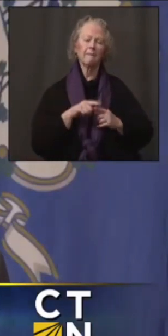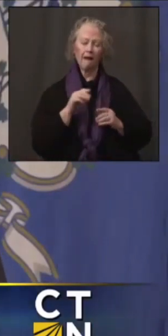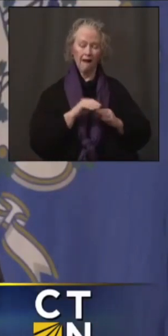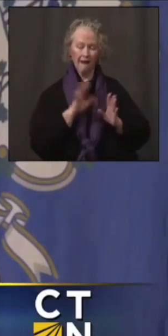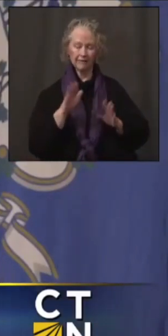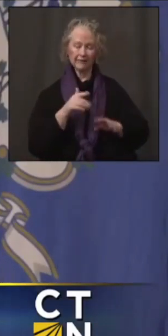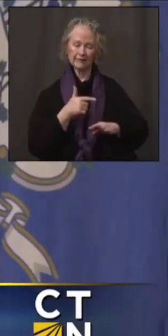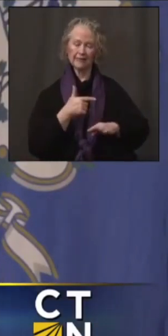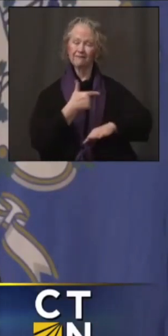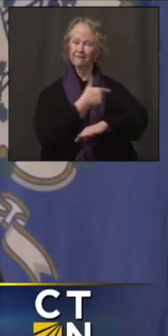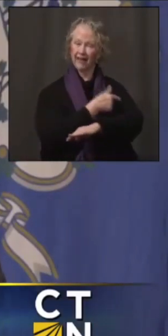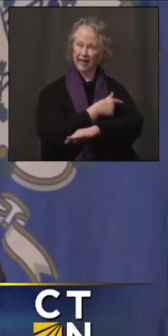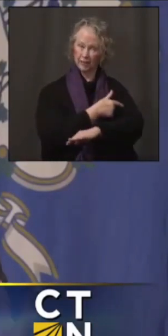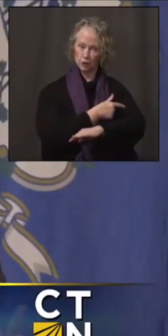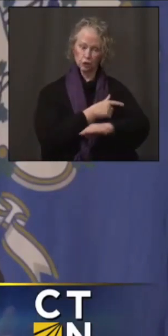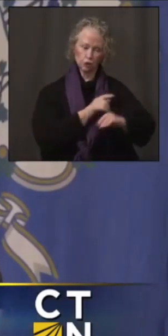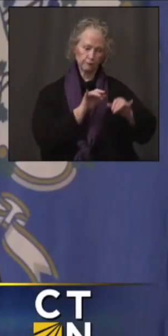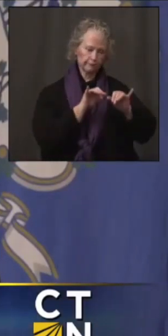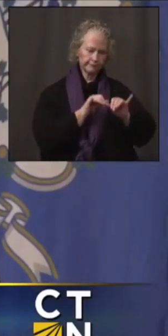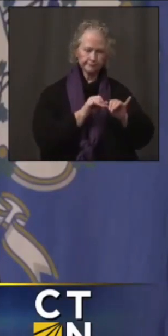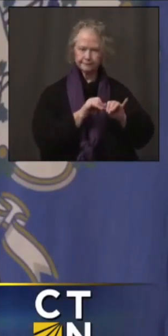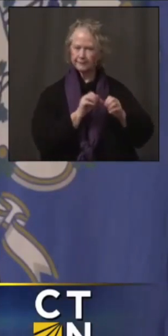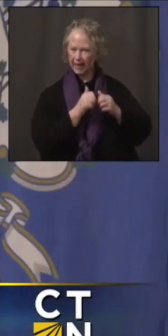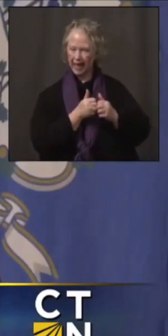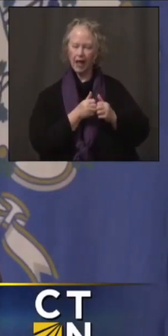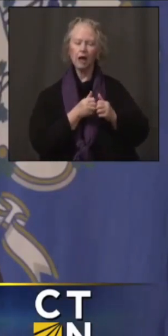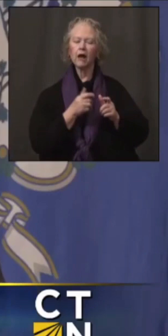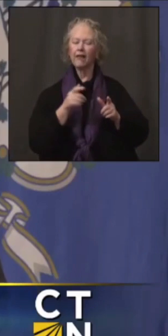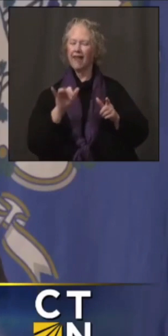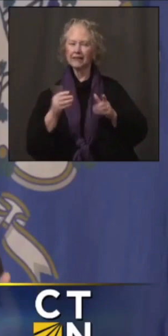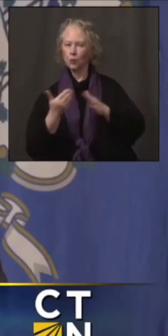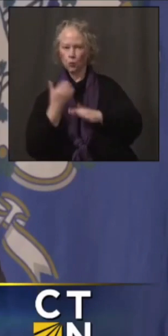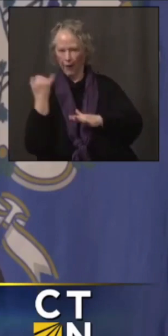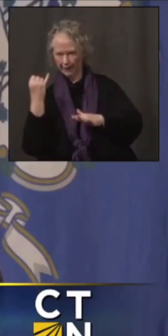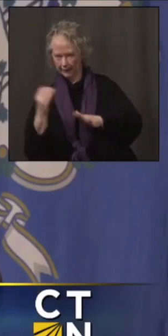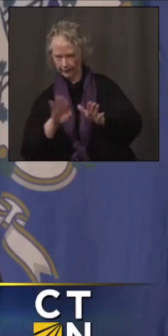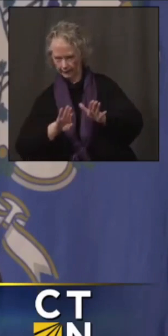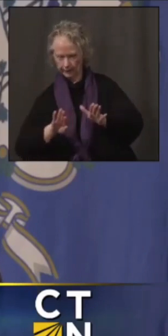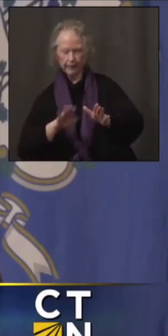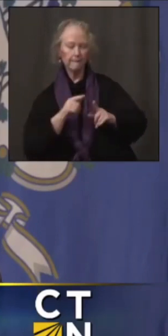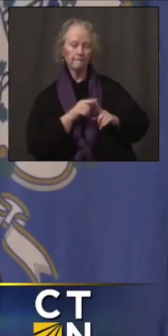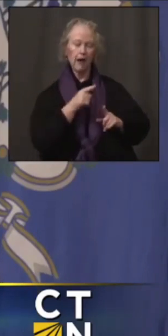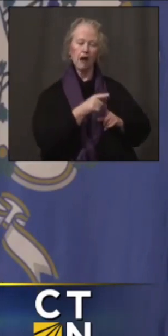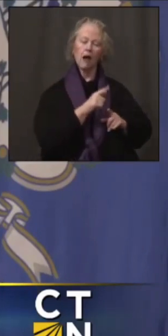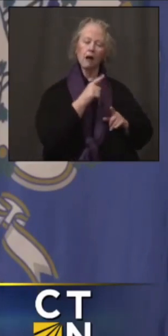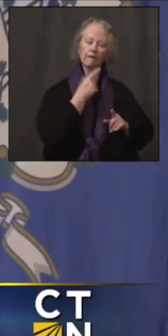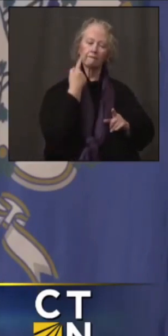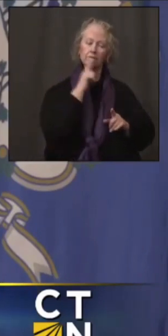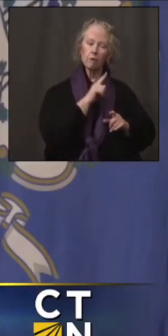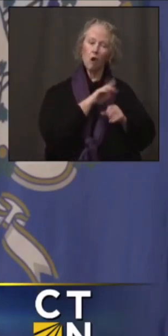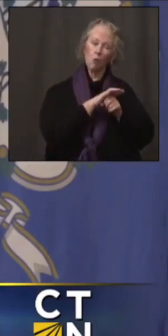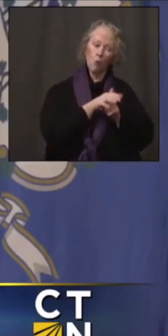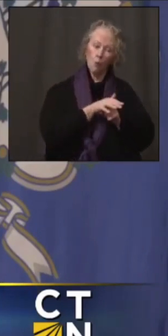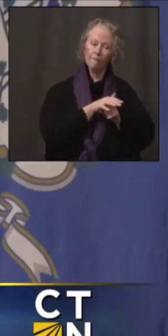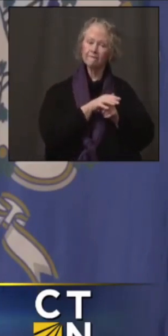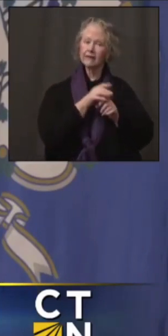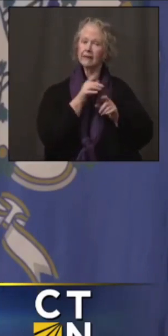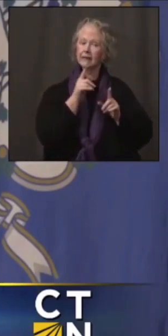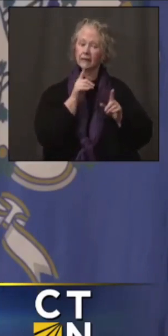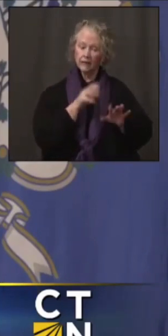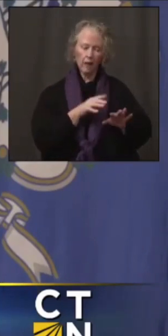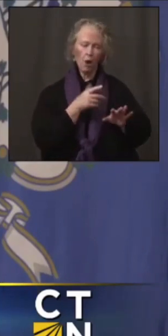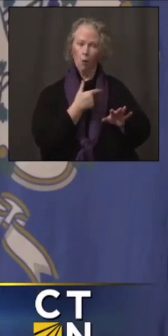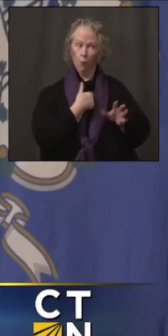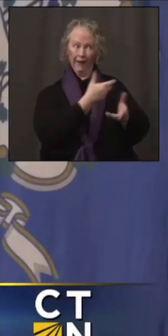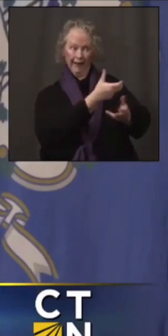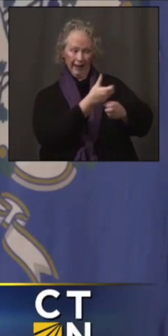vaccination metrics are relatively new. We've been doing the COVID-related metrics, um, and we are more transparent and get more of that information to